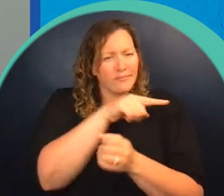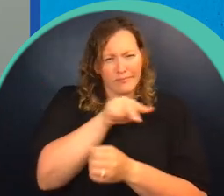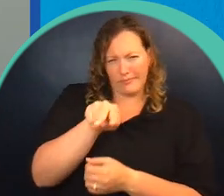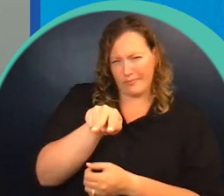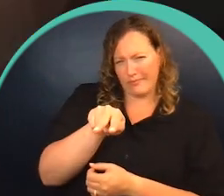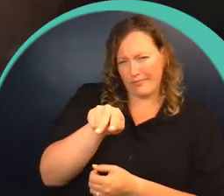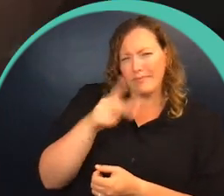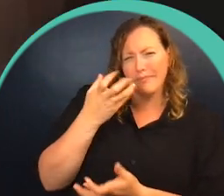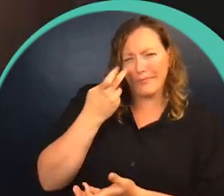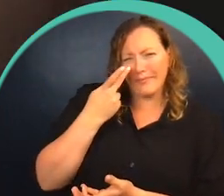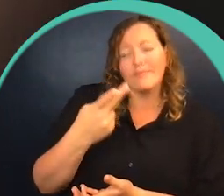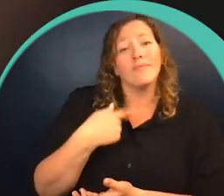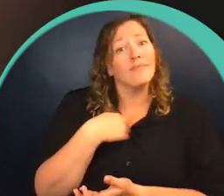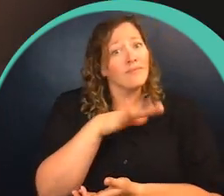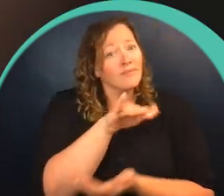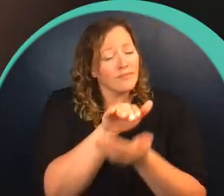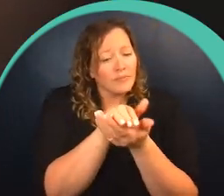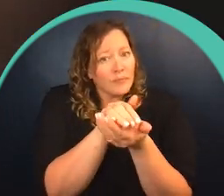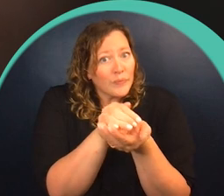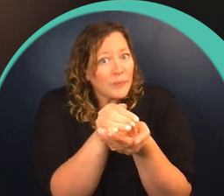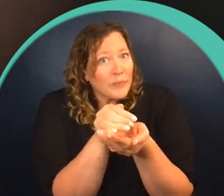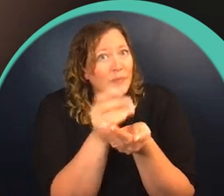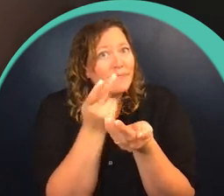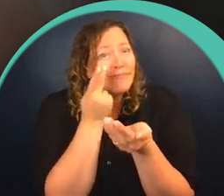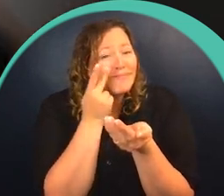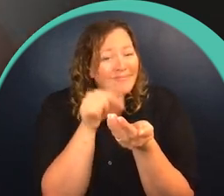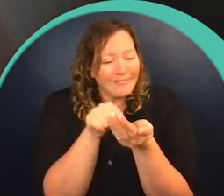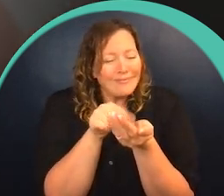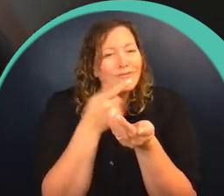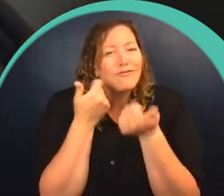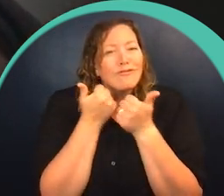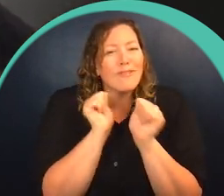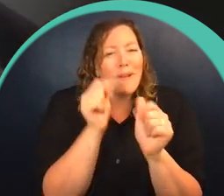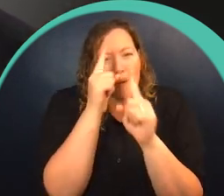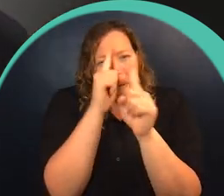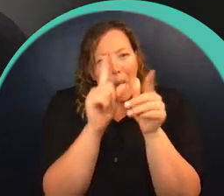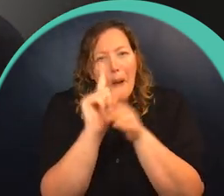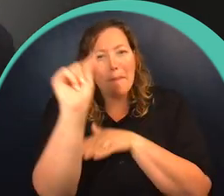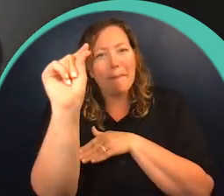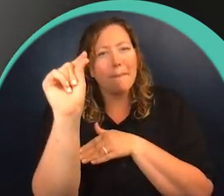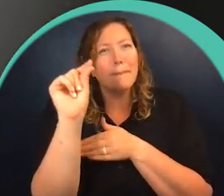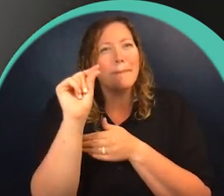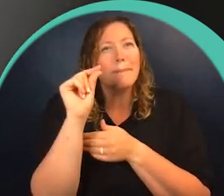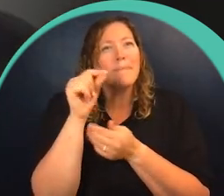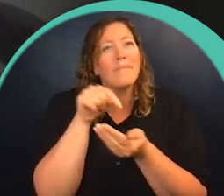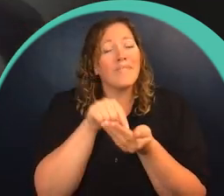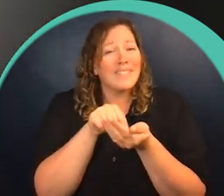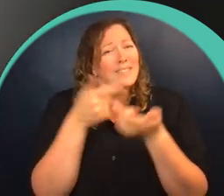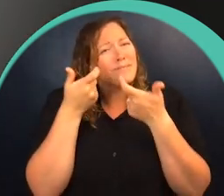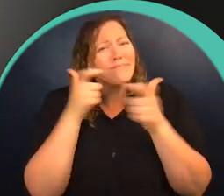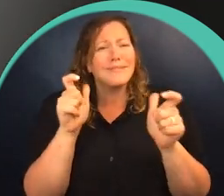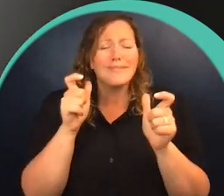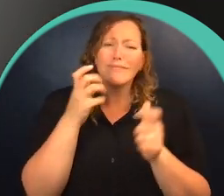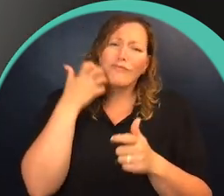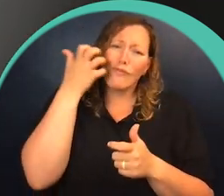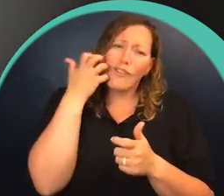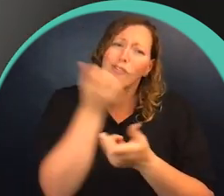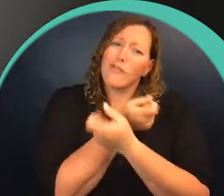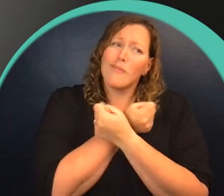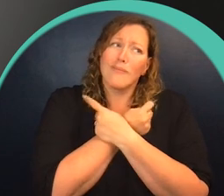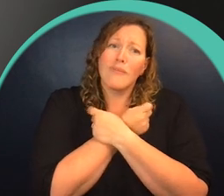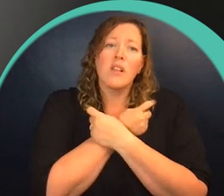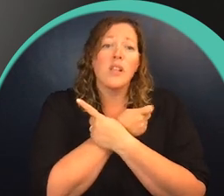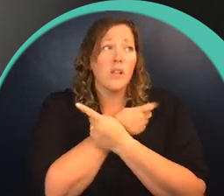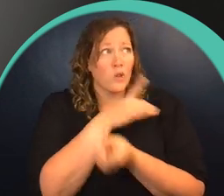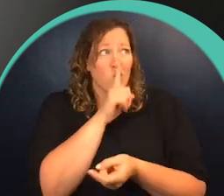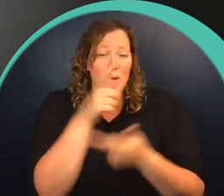my gloved hand. Inside my closed palm, a tiny brown snout squirm trying to escape. It's a big brown